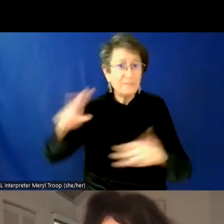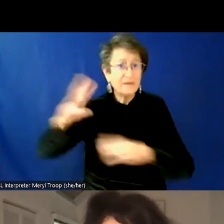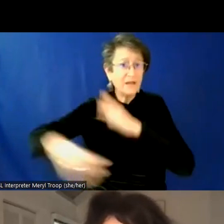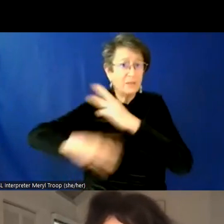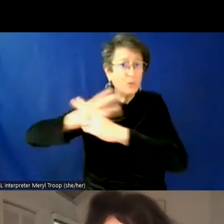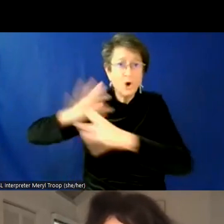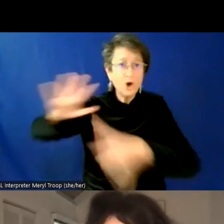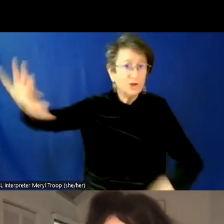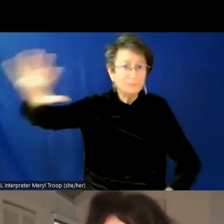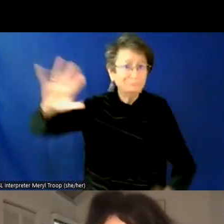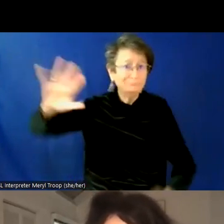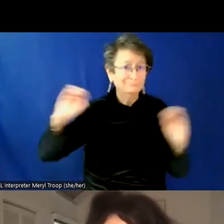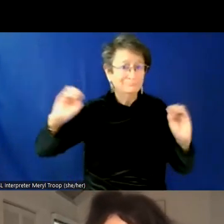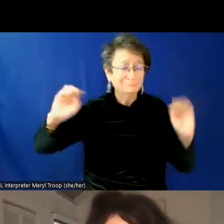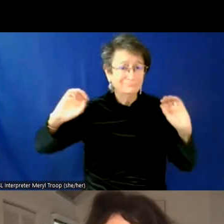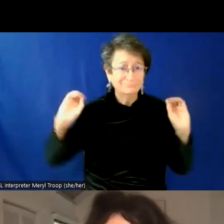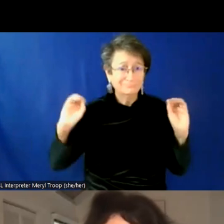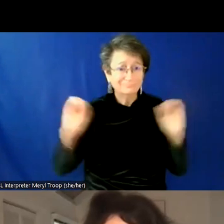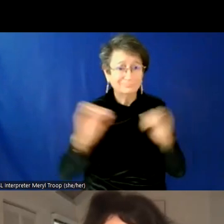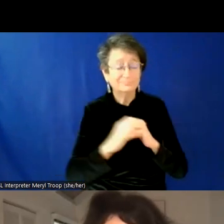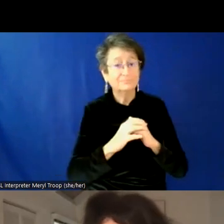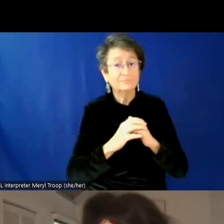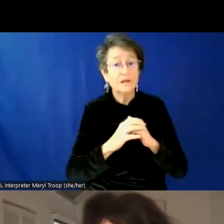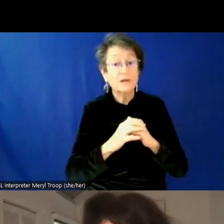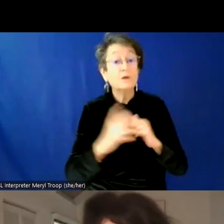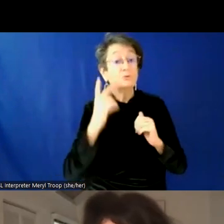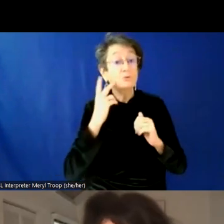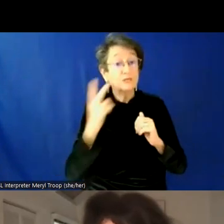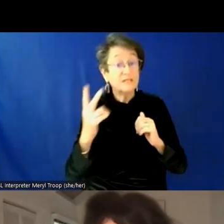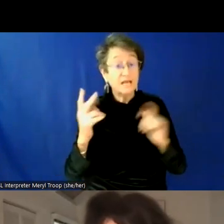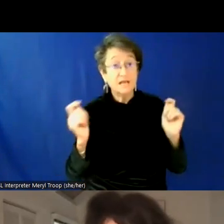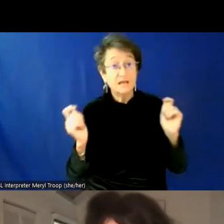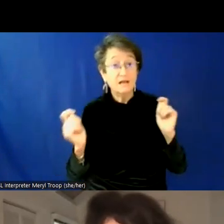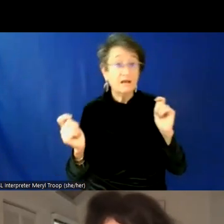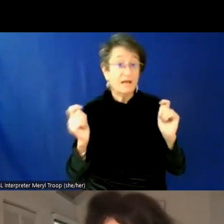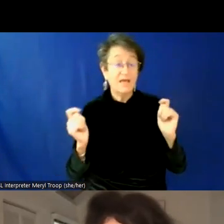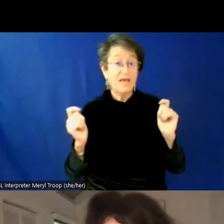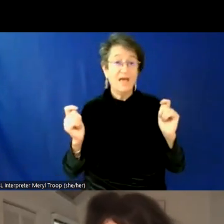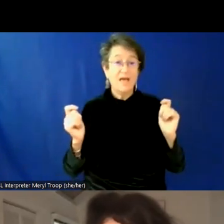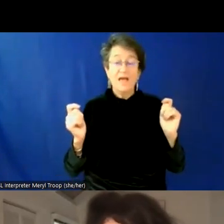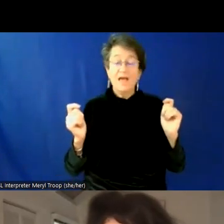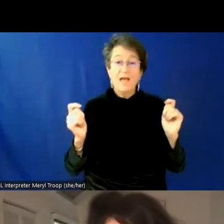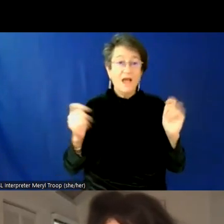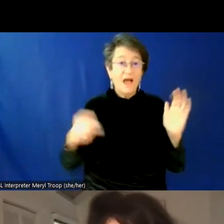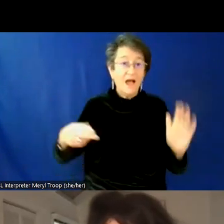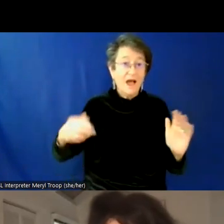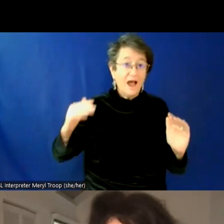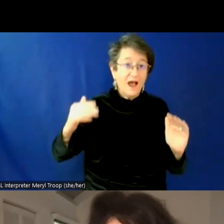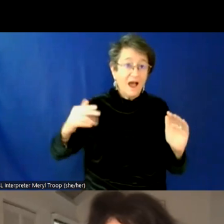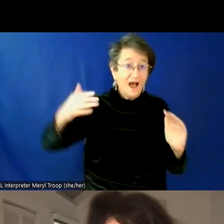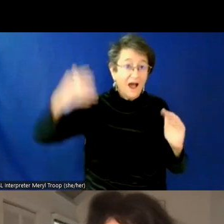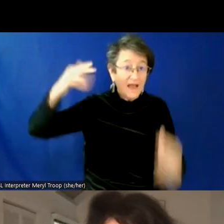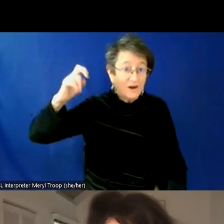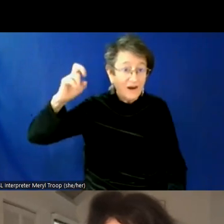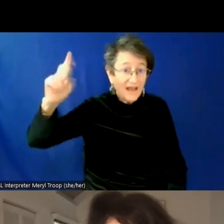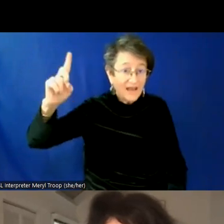and so, uh, to see, the agility by which, um, higher ed USM in particular